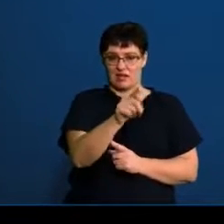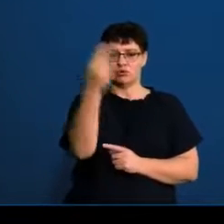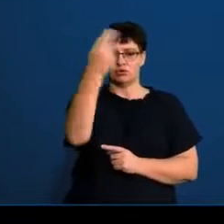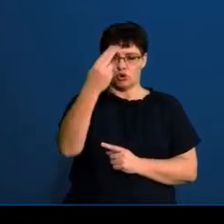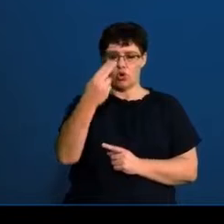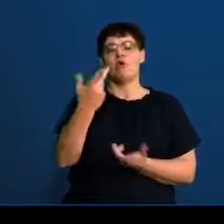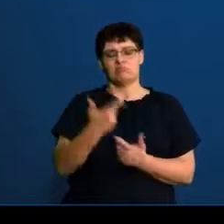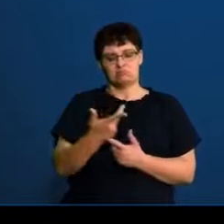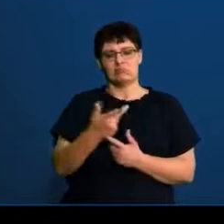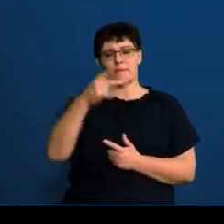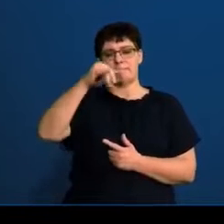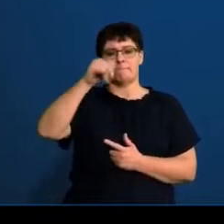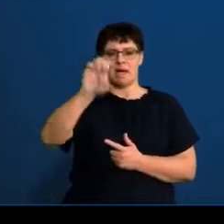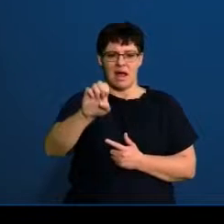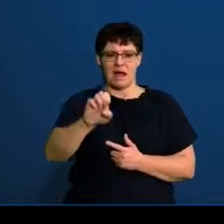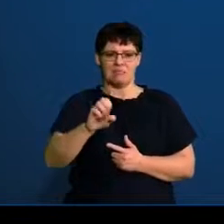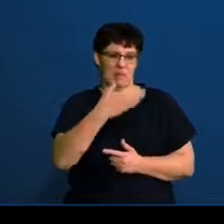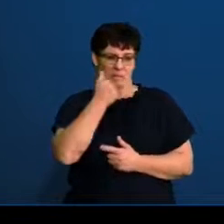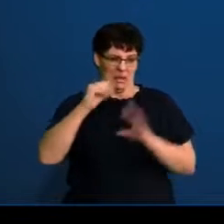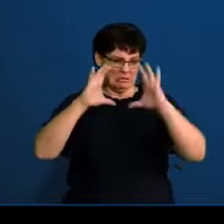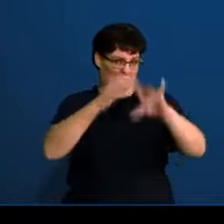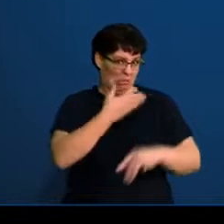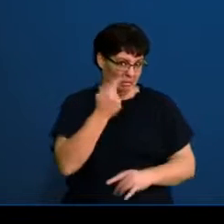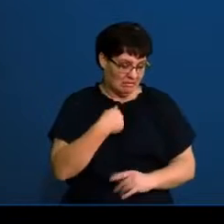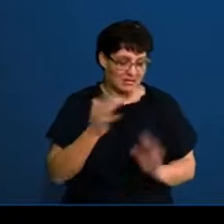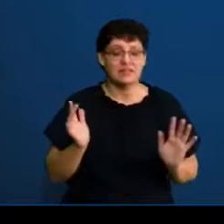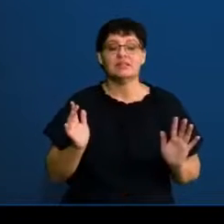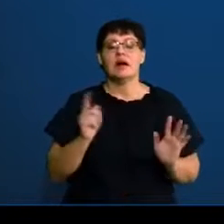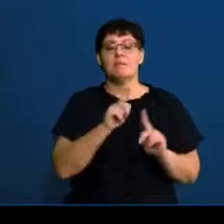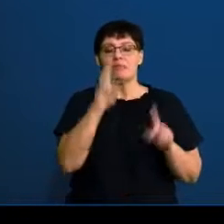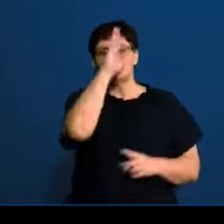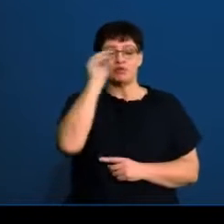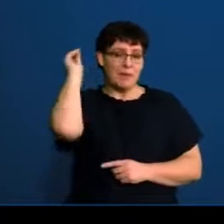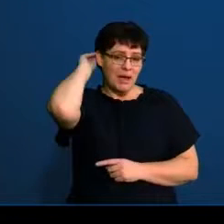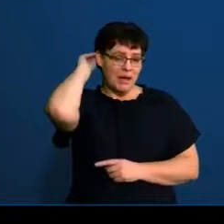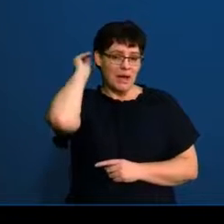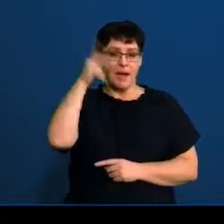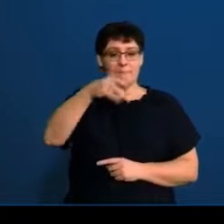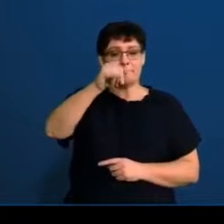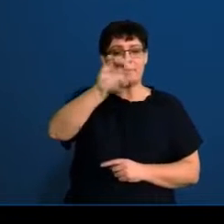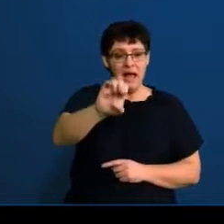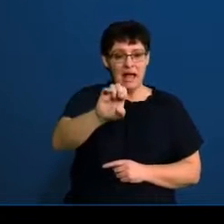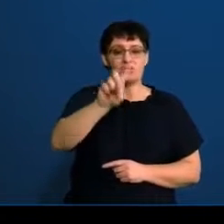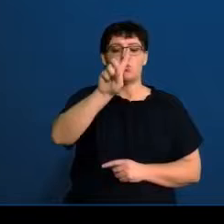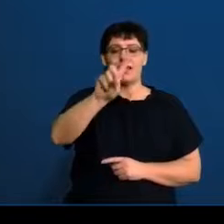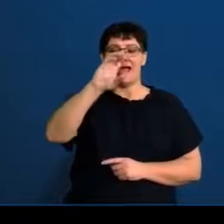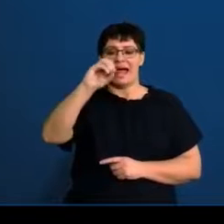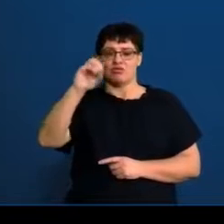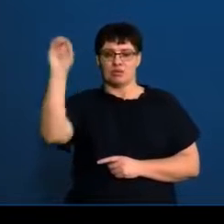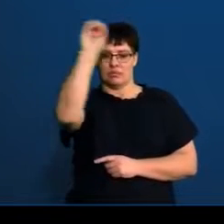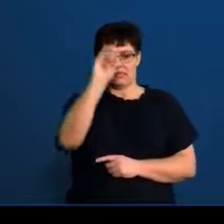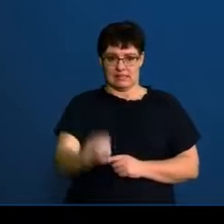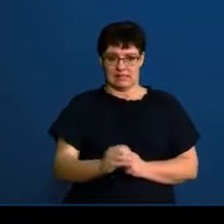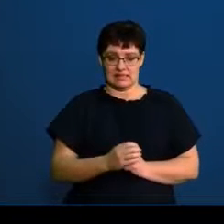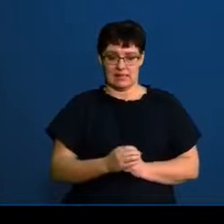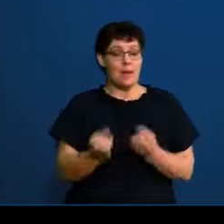a random power chart, not the best circle. And just to remember that your power chart is 100%. Because